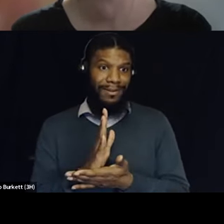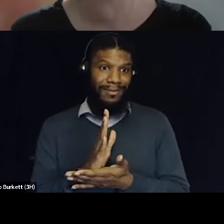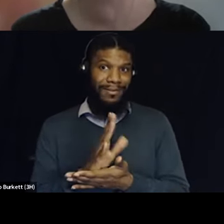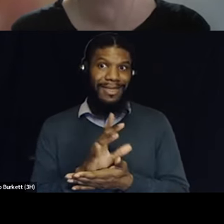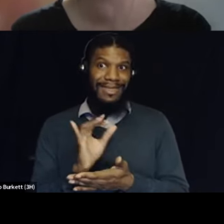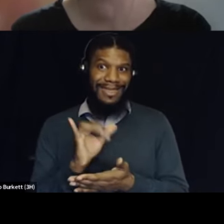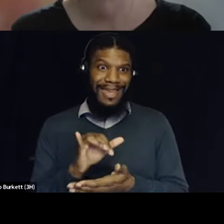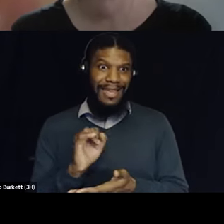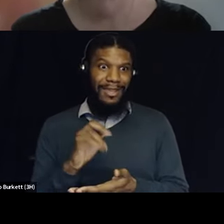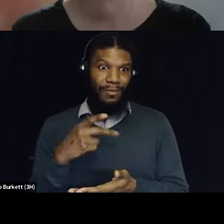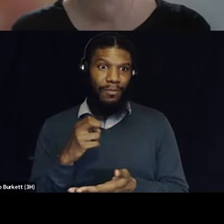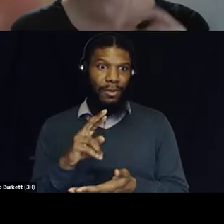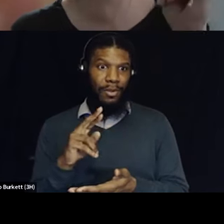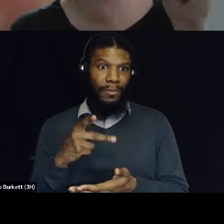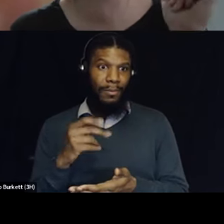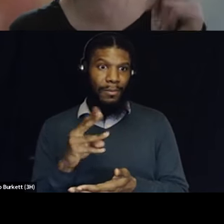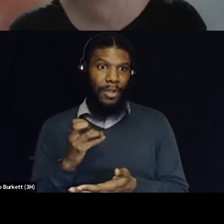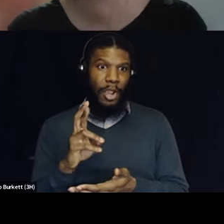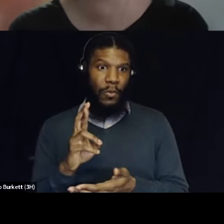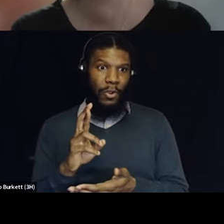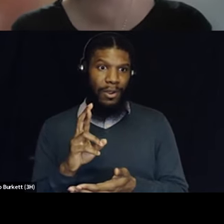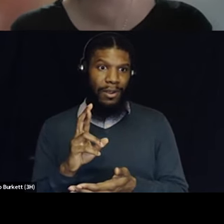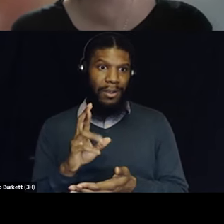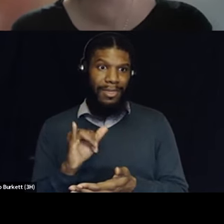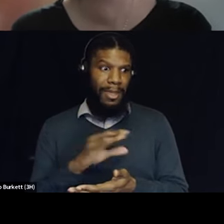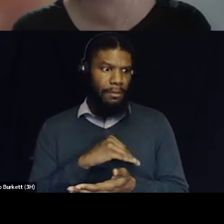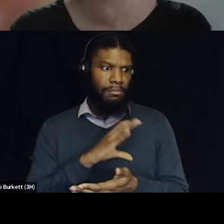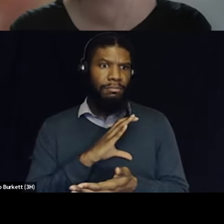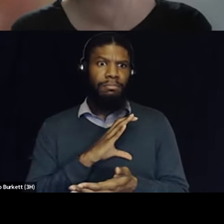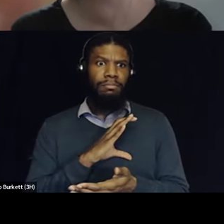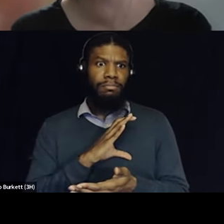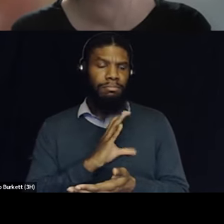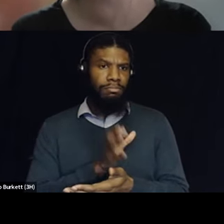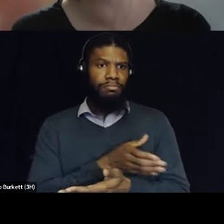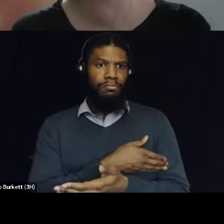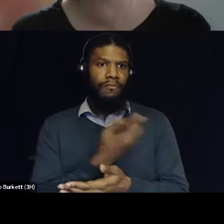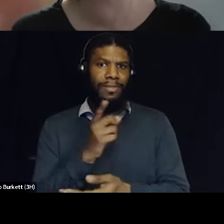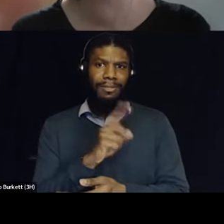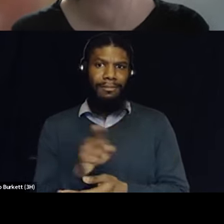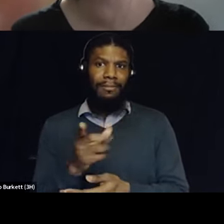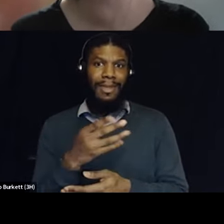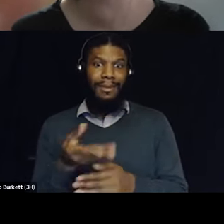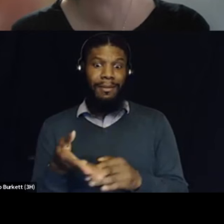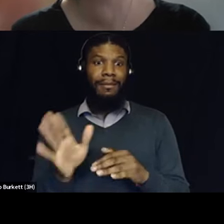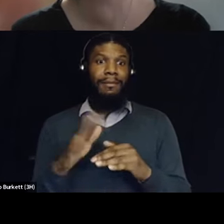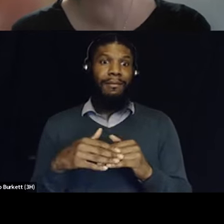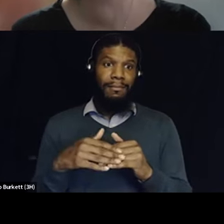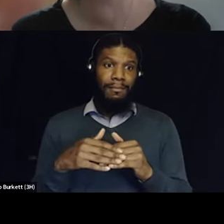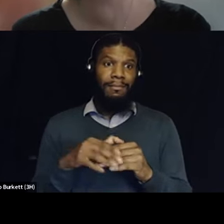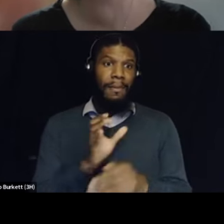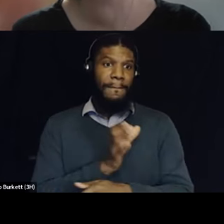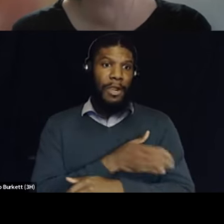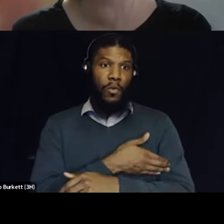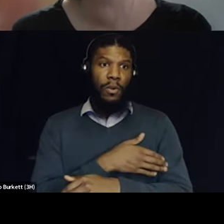like creating that power and then and then building on the power as malicious melissa as you described building